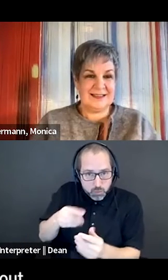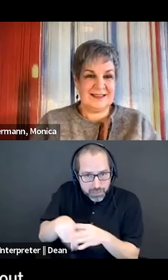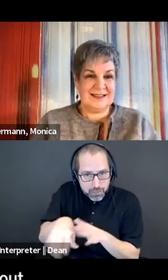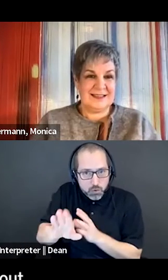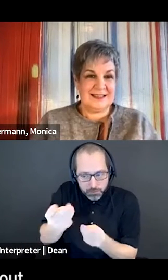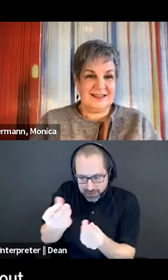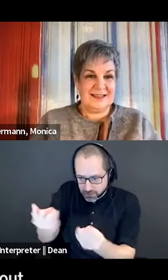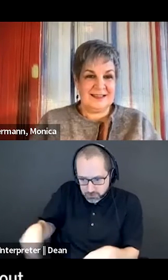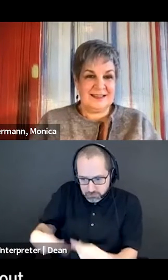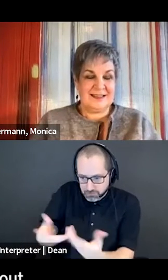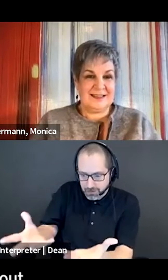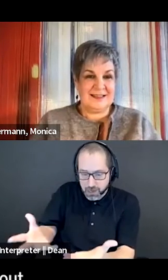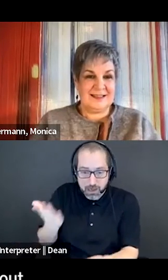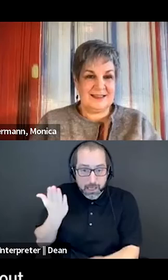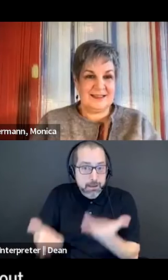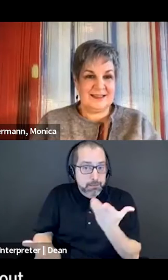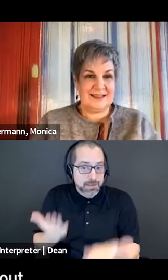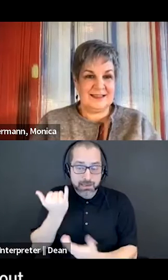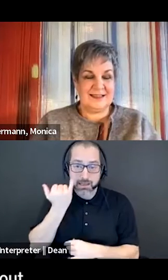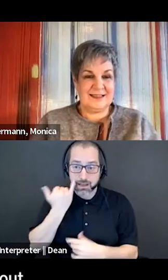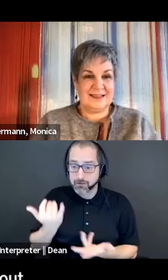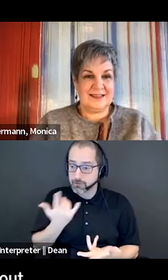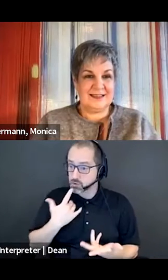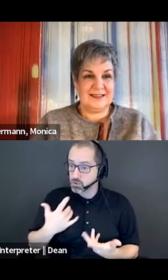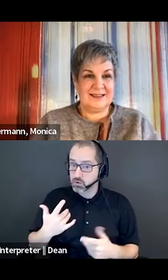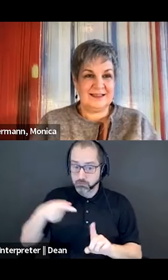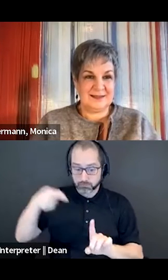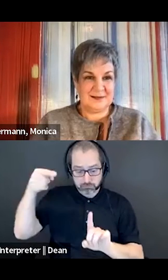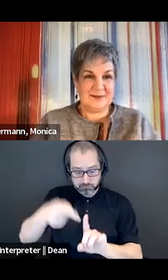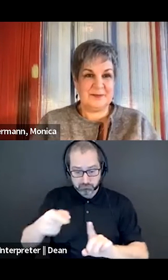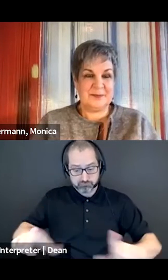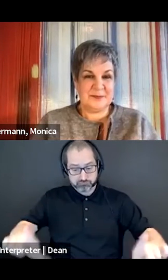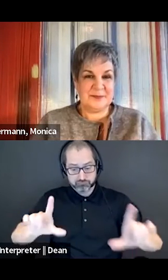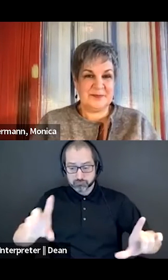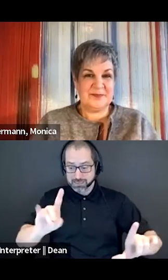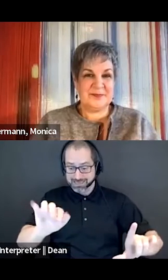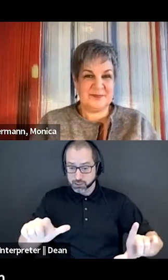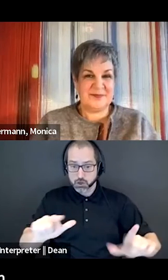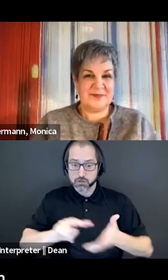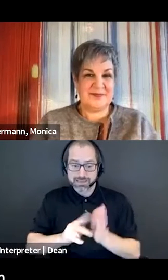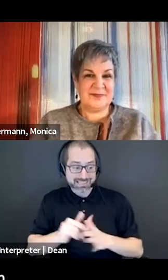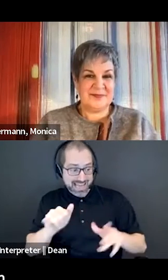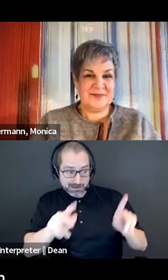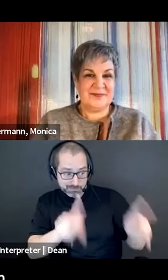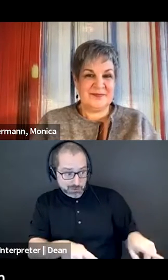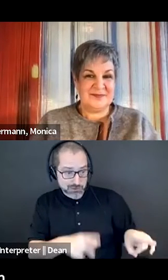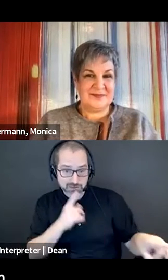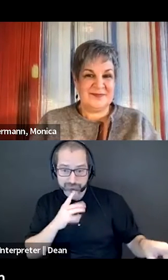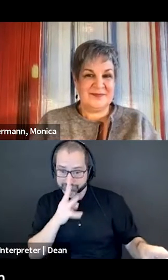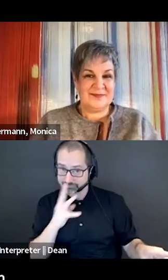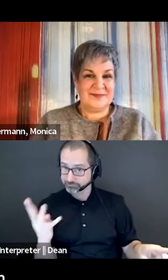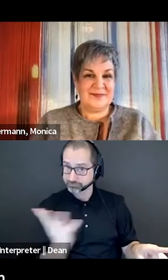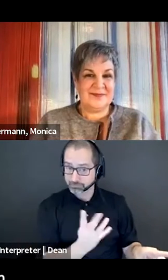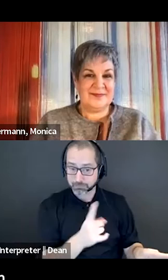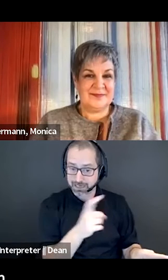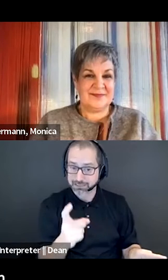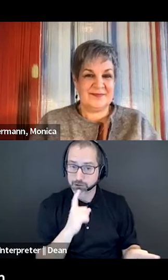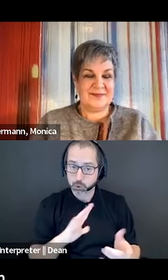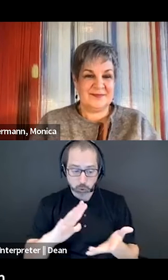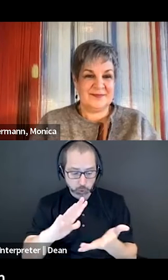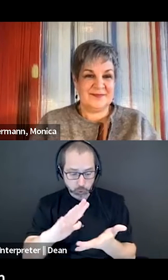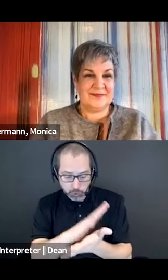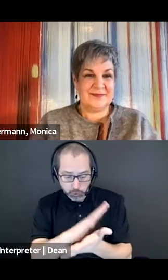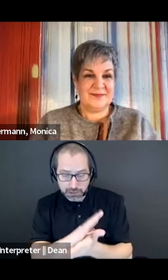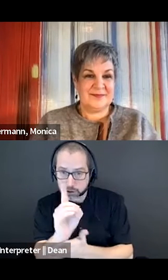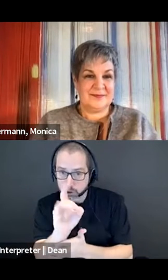You may be unintentionally screening out potential candidates that could come work for your organization simply because your documentation wasn't inclusive or